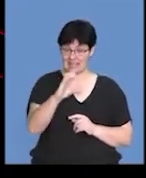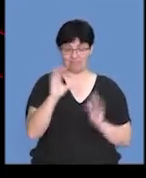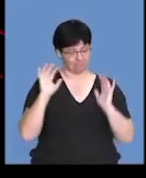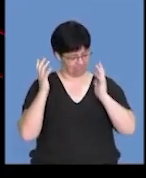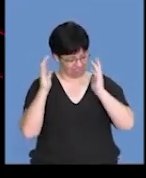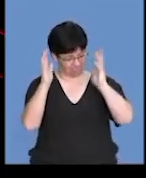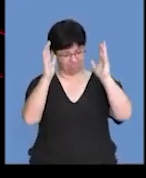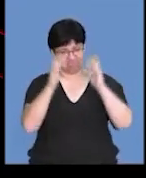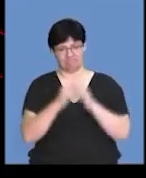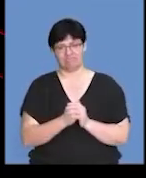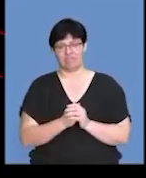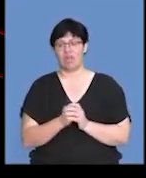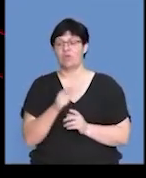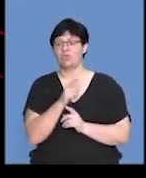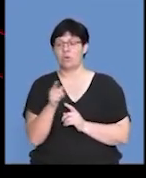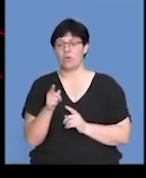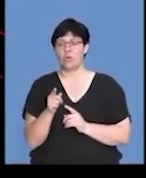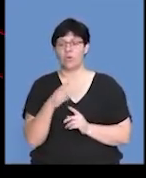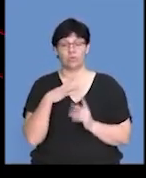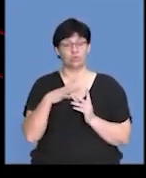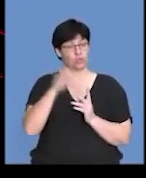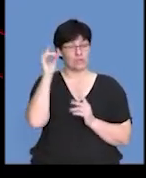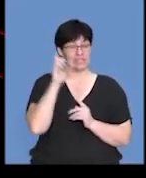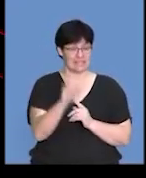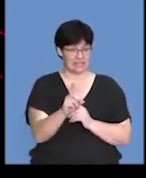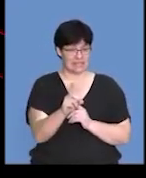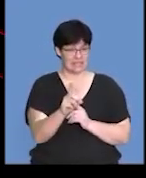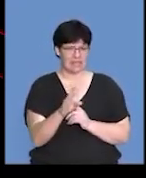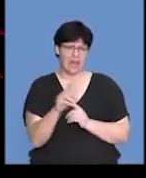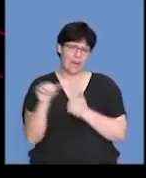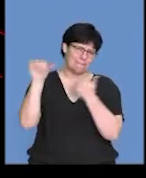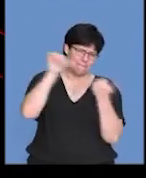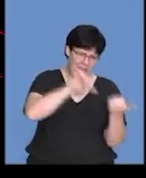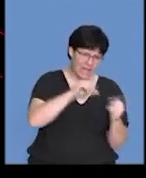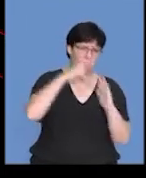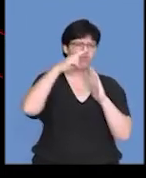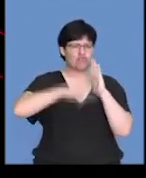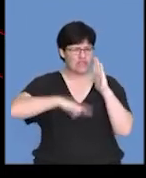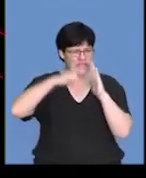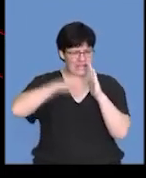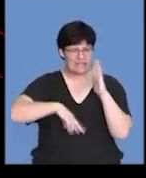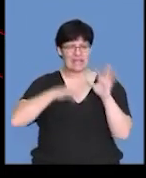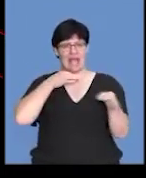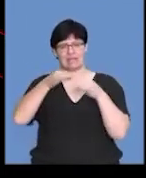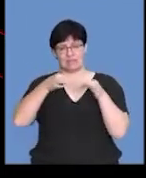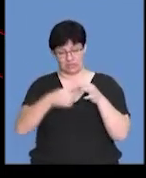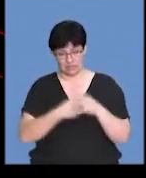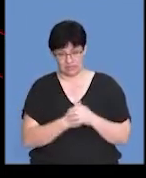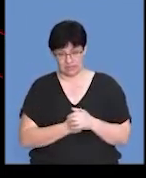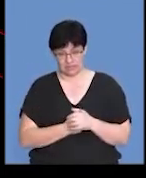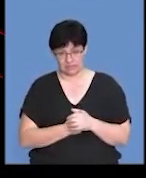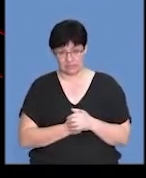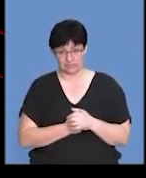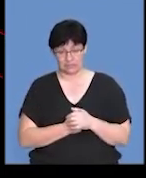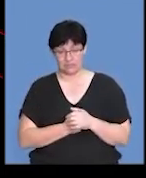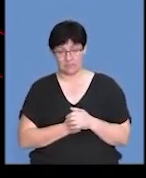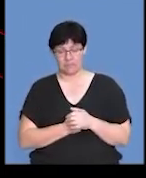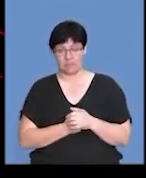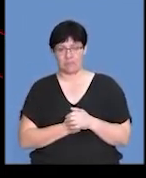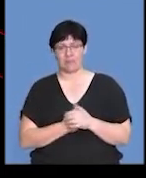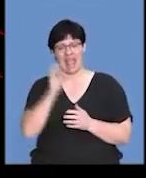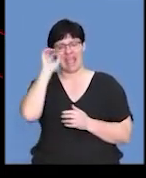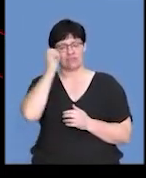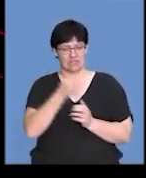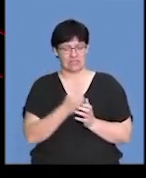well done to you. And those of you that have chosen D, go back and read the descriptions. Okay. So,